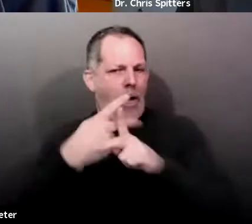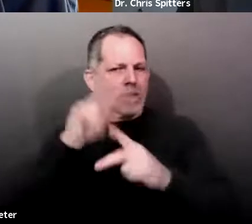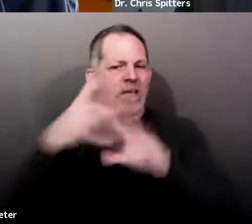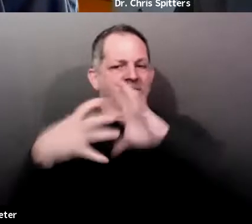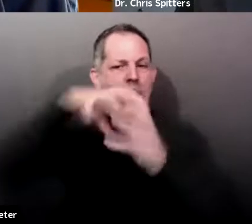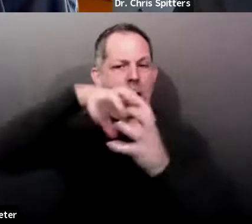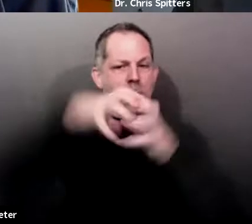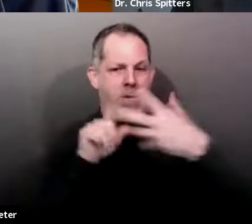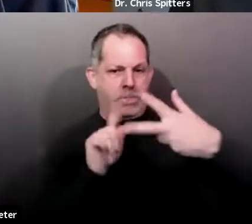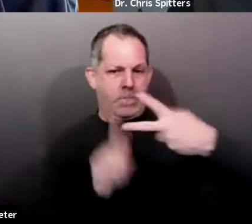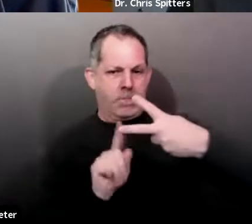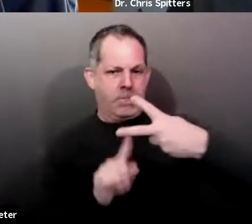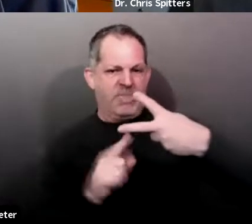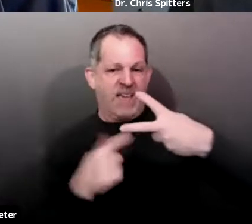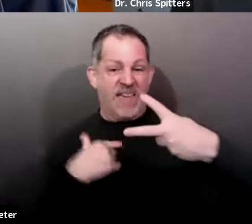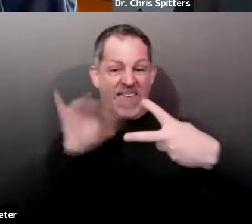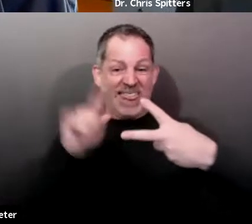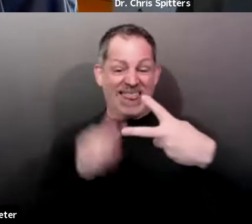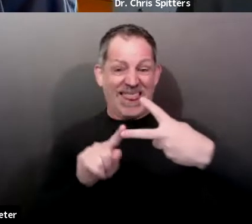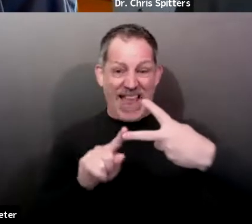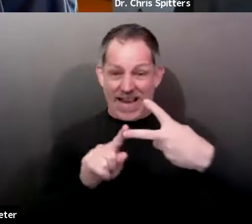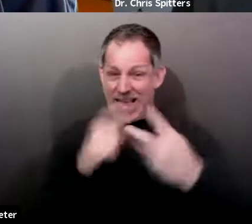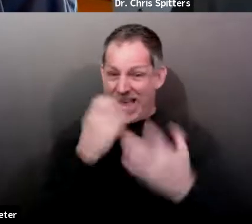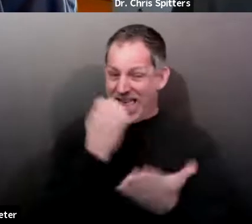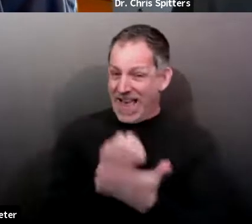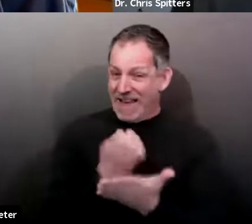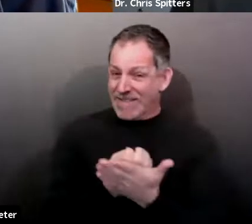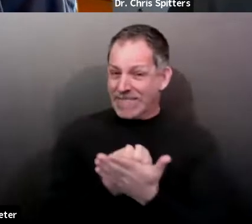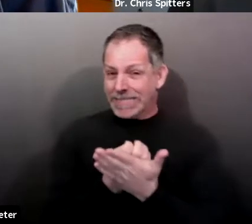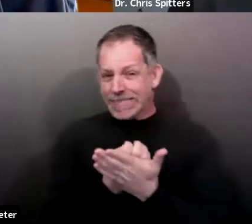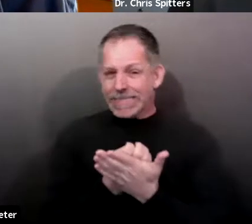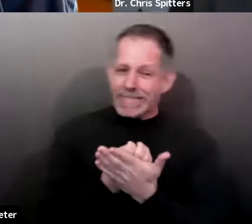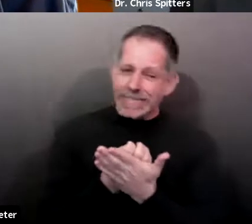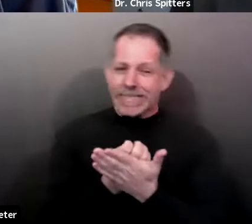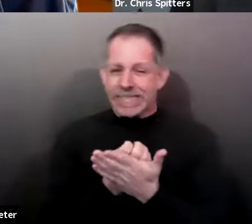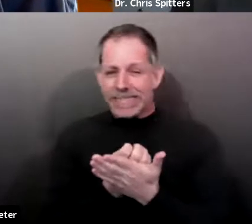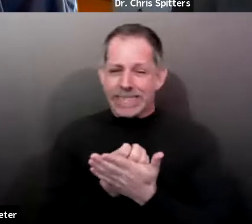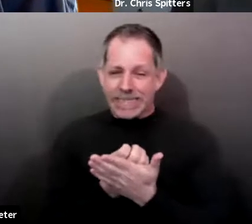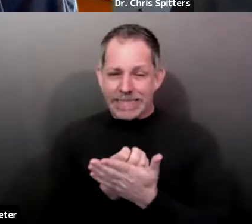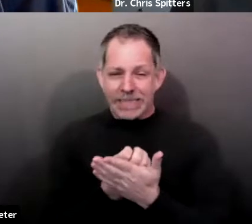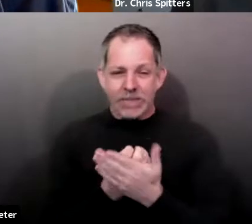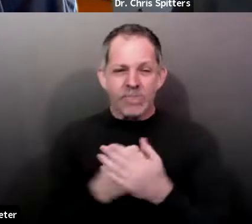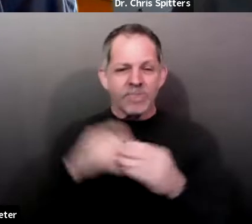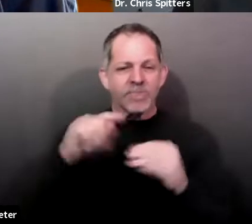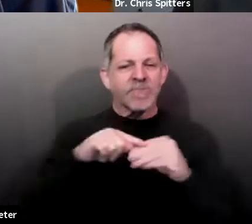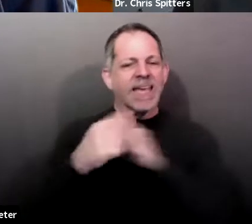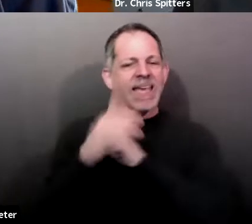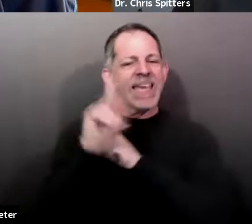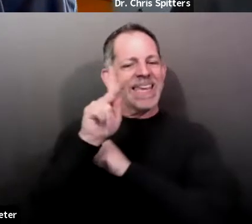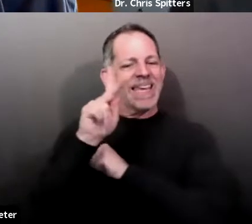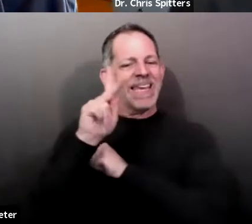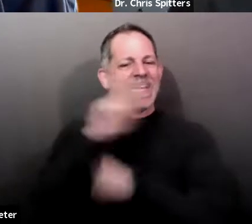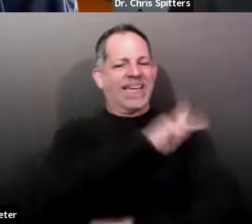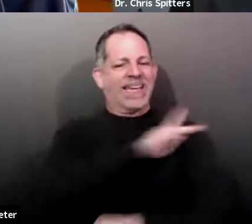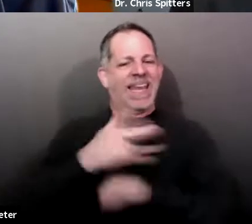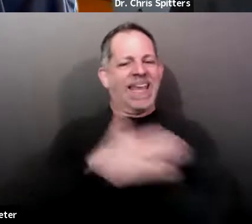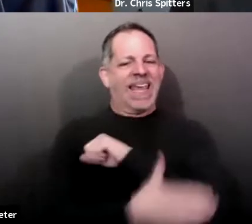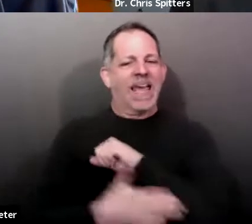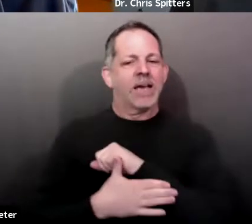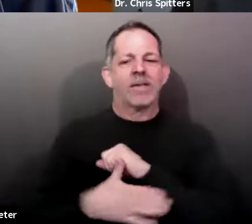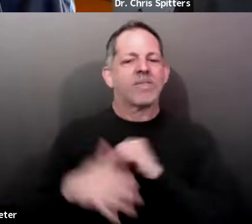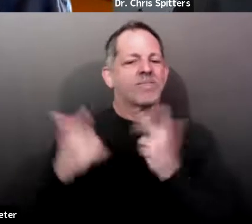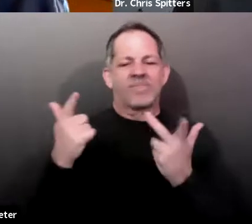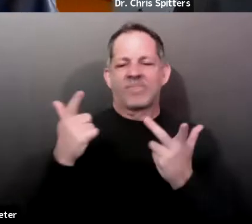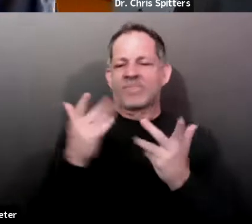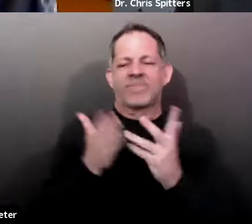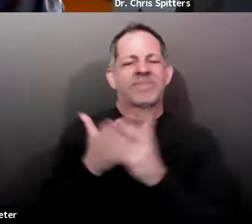not evidence of absence, as we say. They're probably in the county. They just haven't surfaced through the surveillance yet. I think if, you